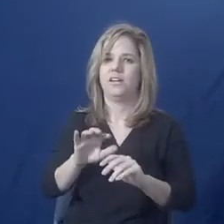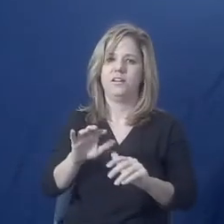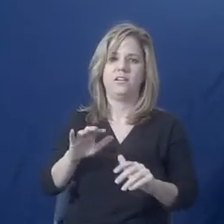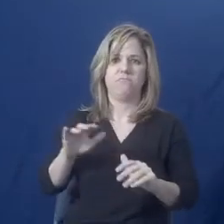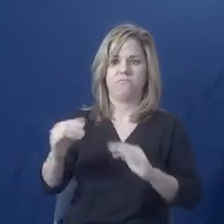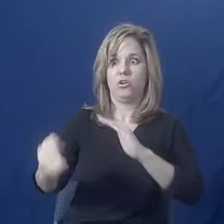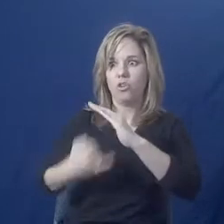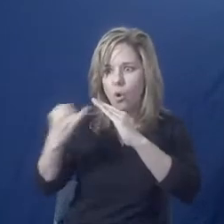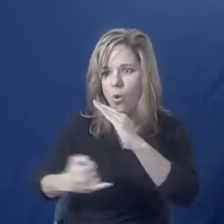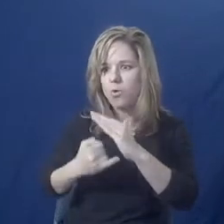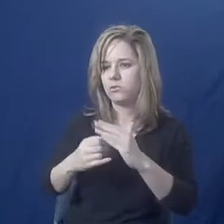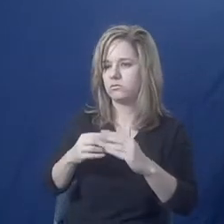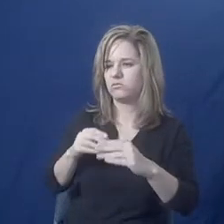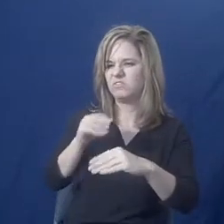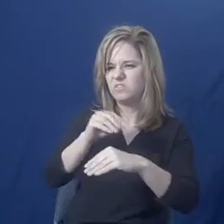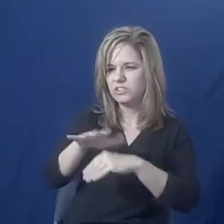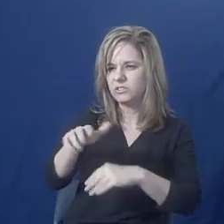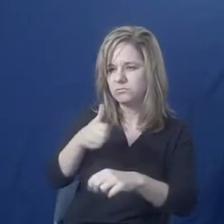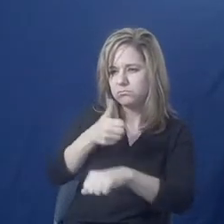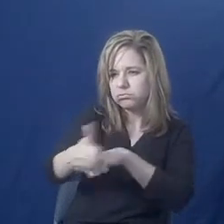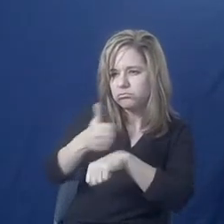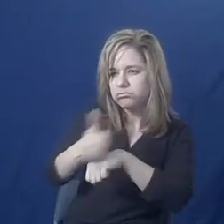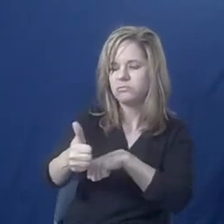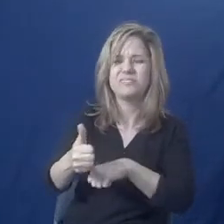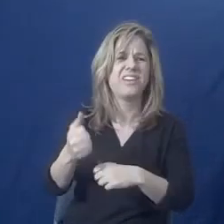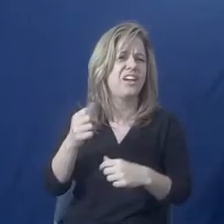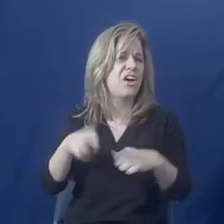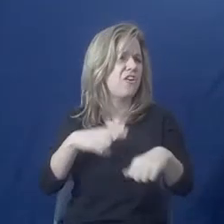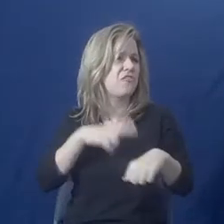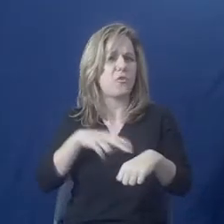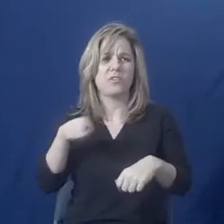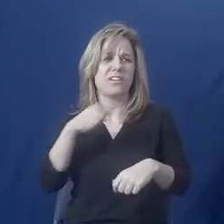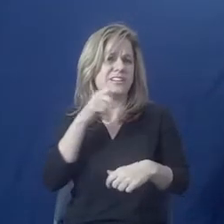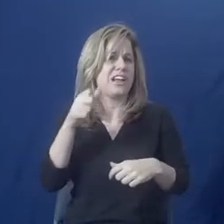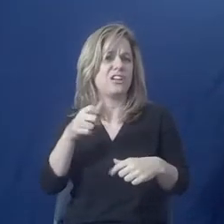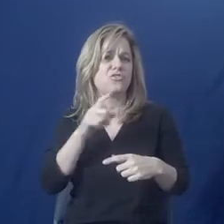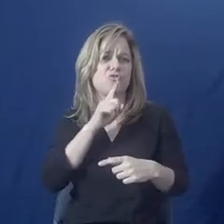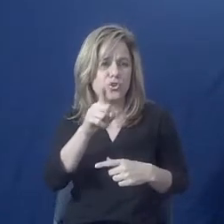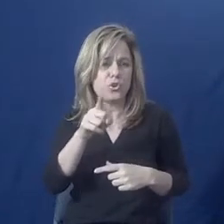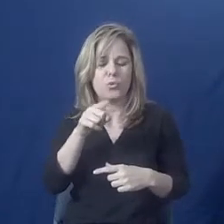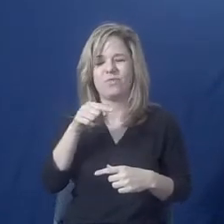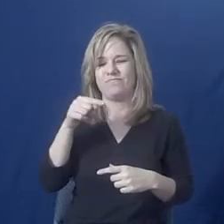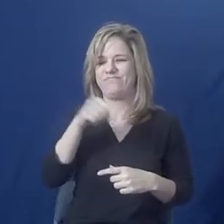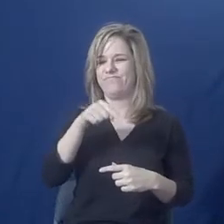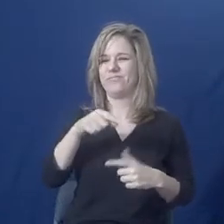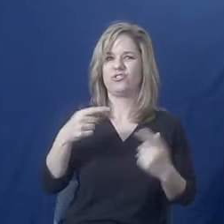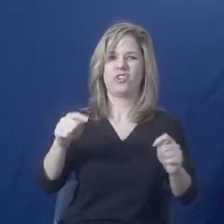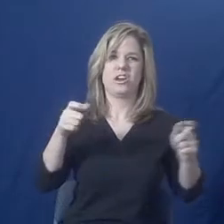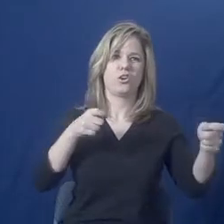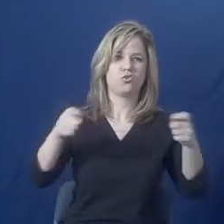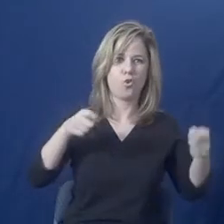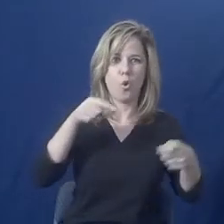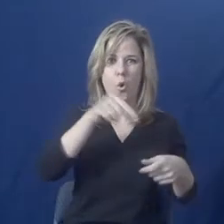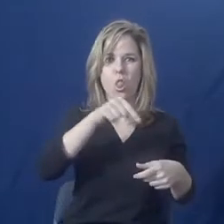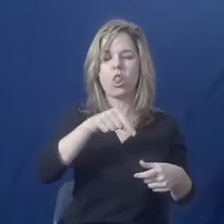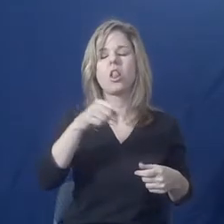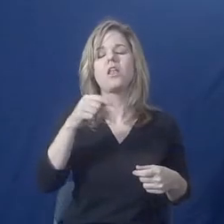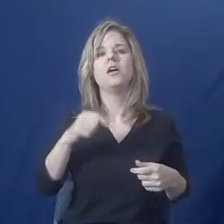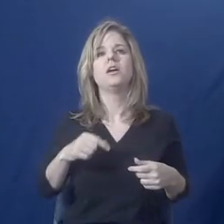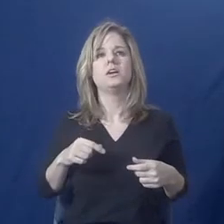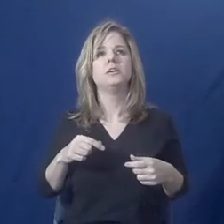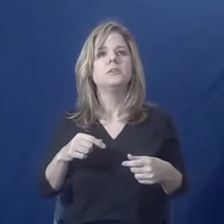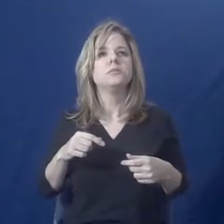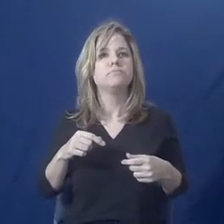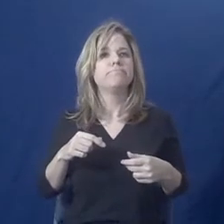there is their fault. And none of that is true. All of that has to do with control. That